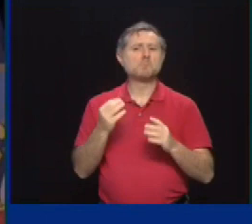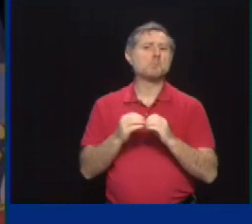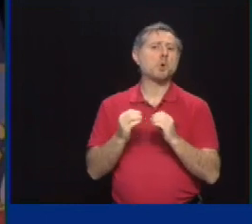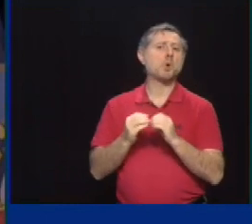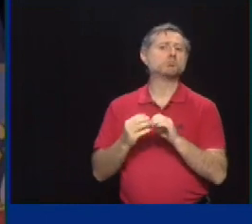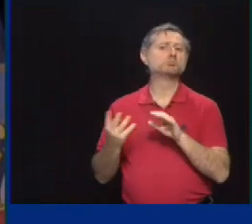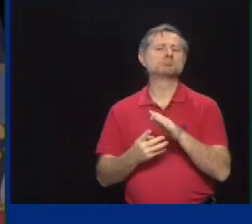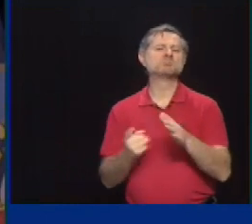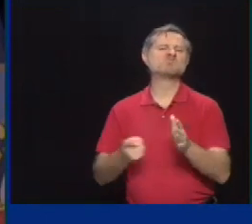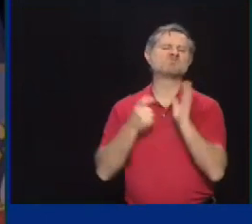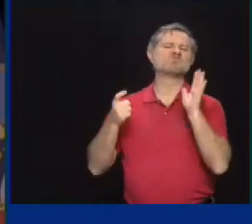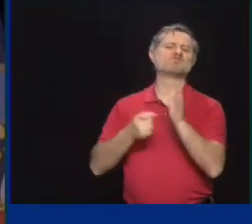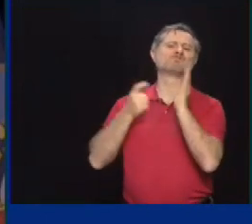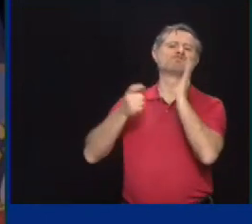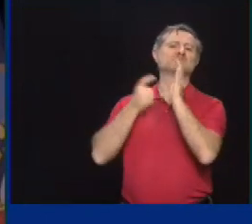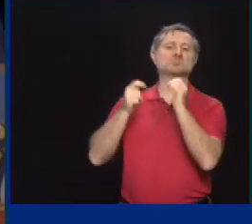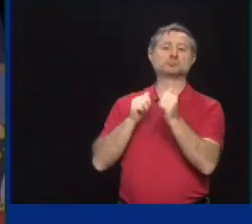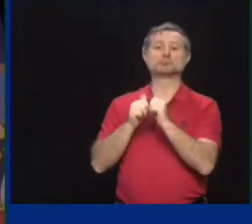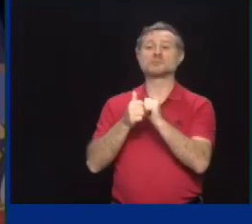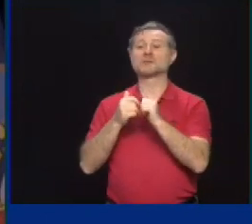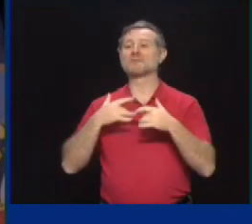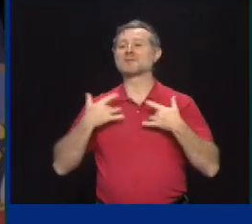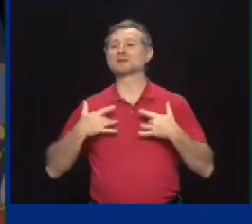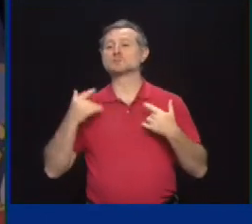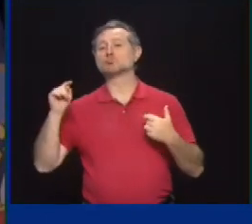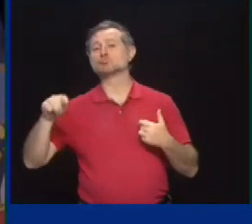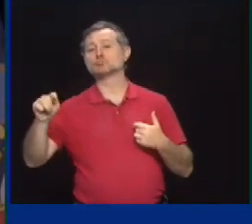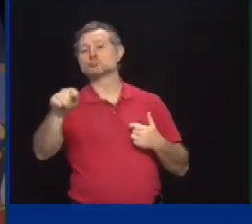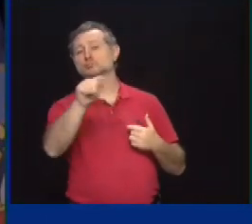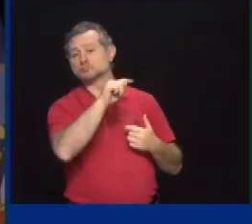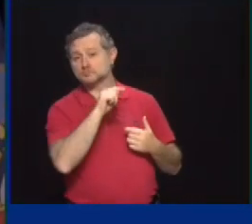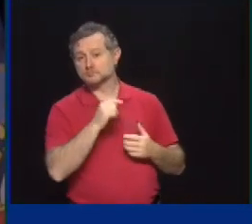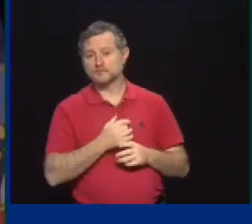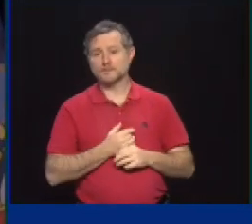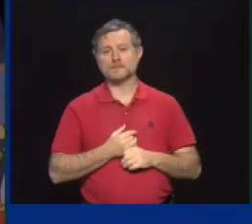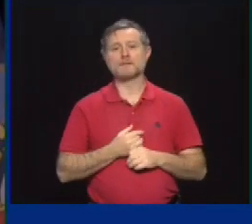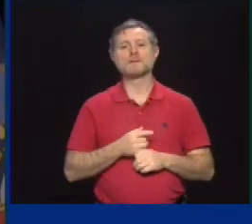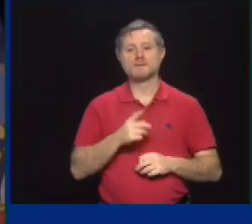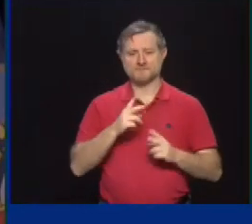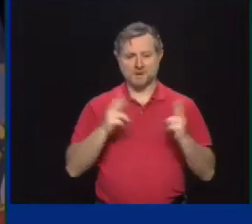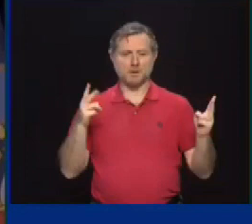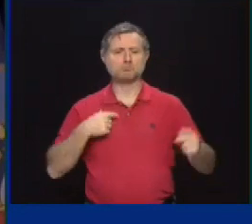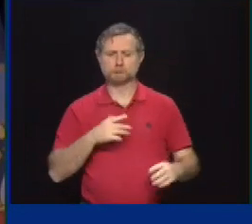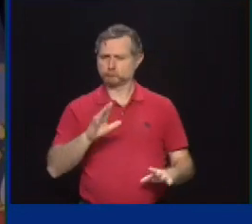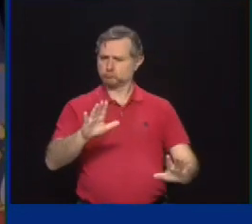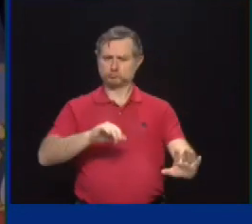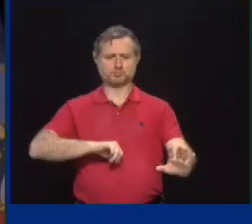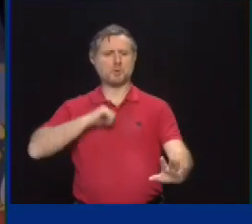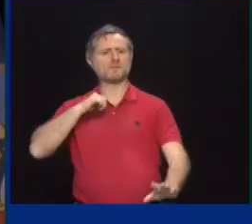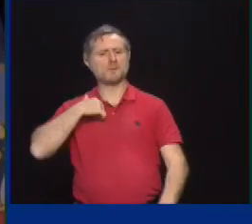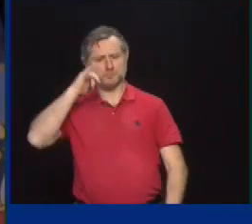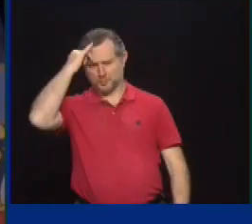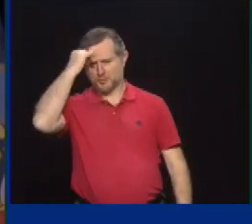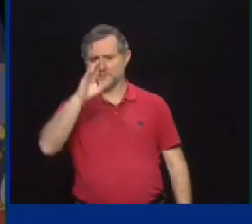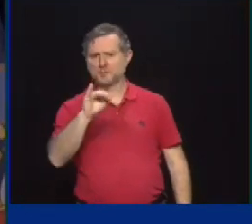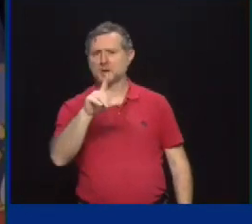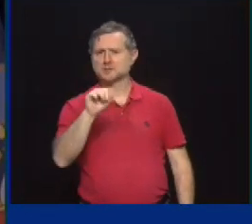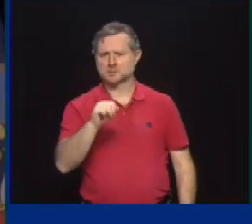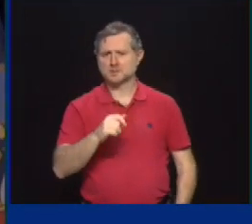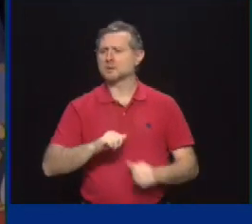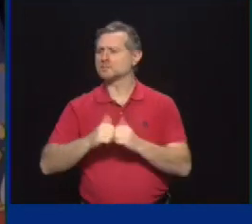and similar events? I'm very proud of the Buffalo Bills and the other sports teams that have instituted mandatory